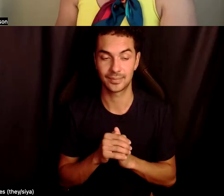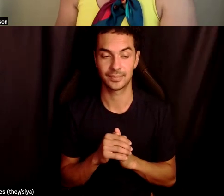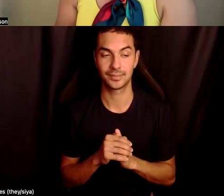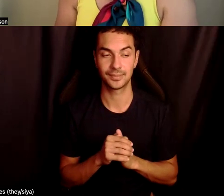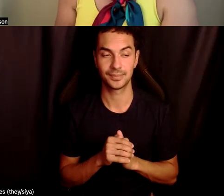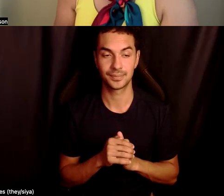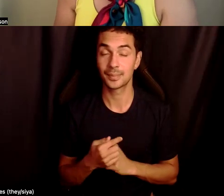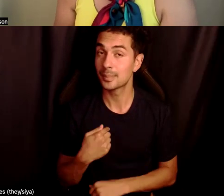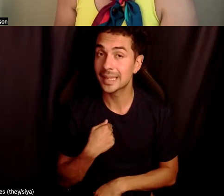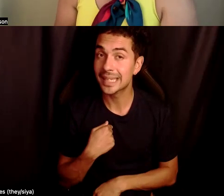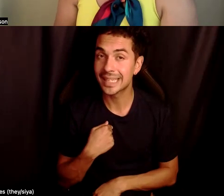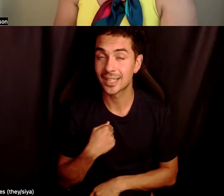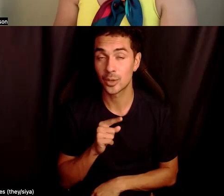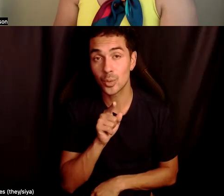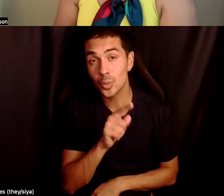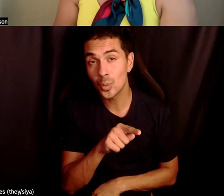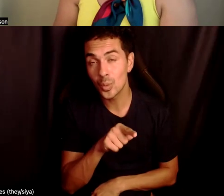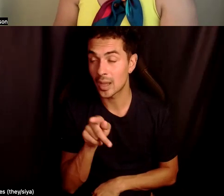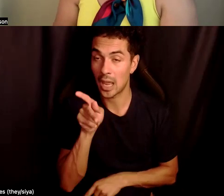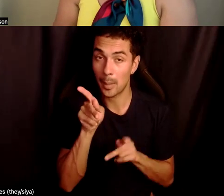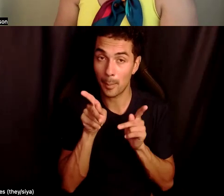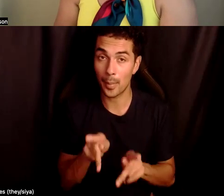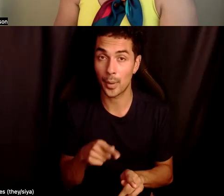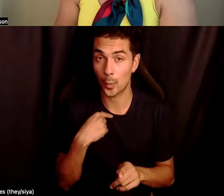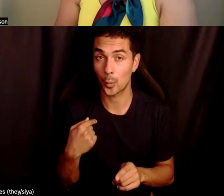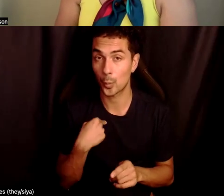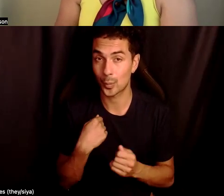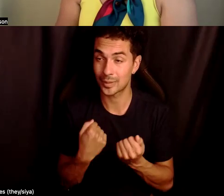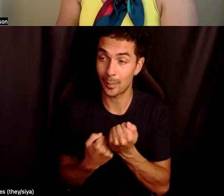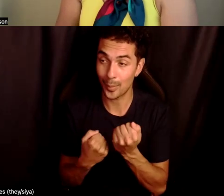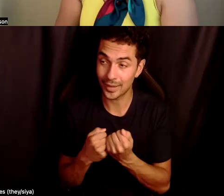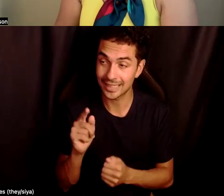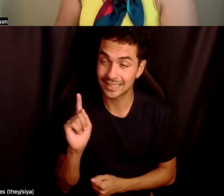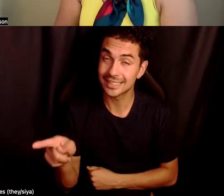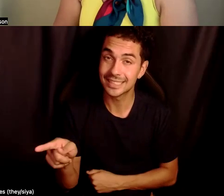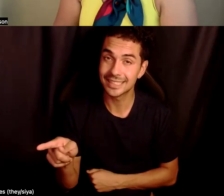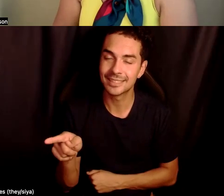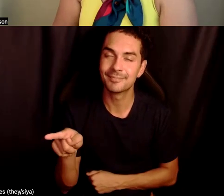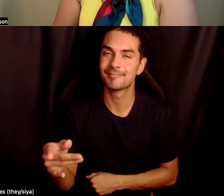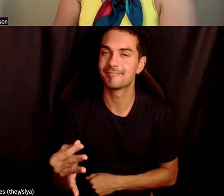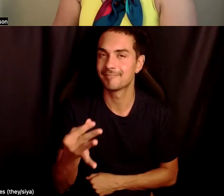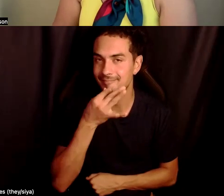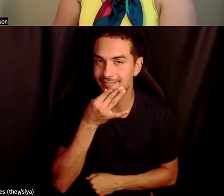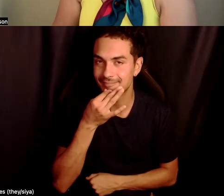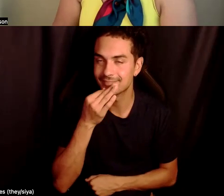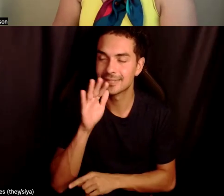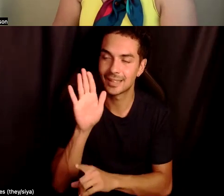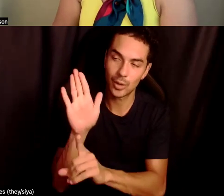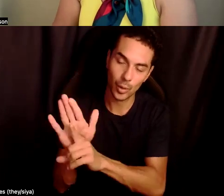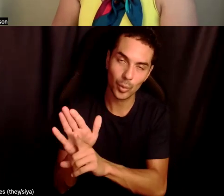you, the person we're serving, um, each individual is really the expert on their own experience.